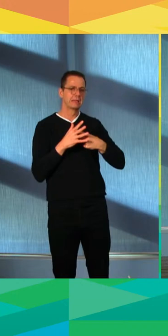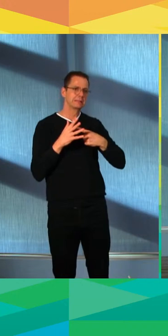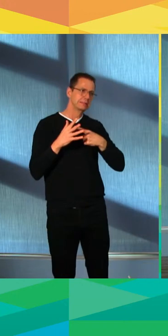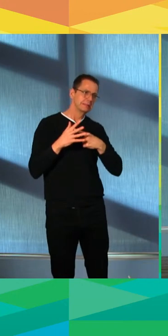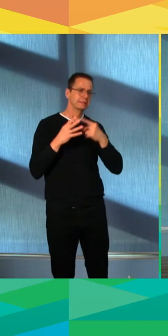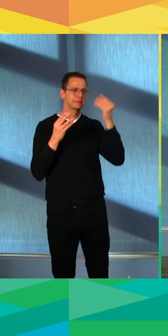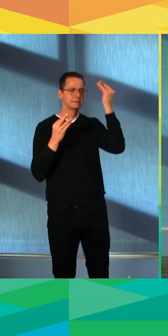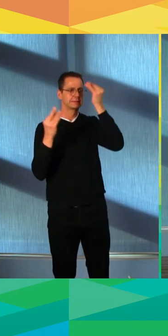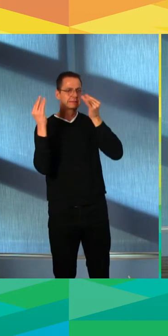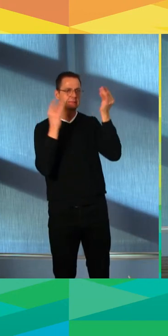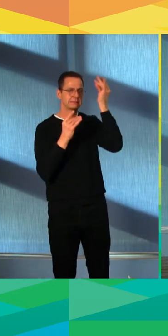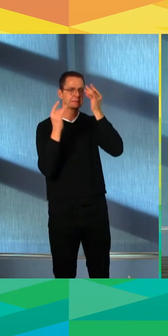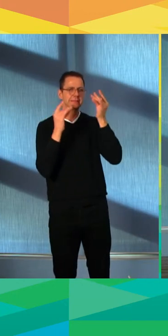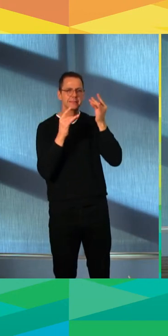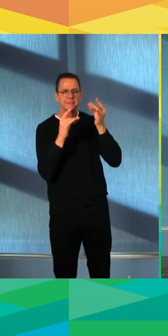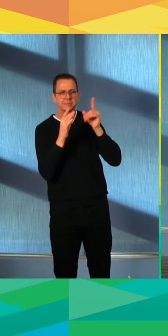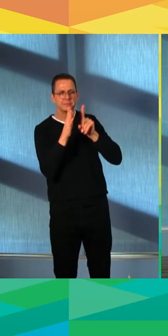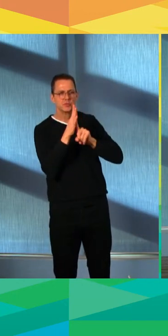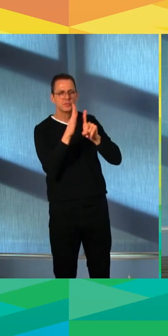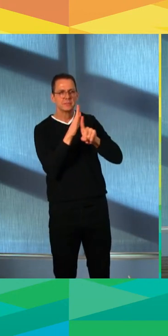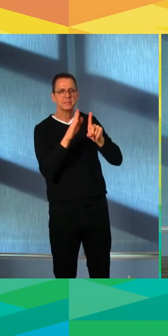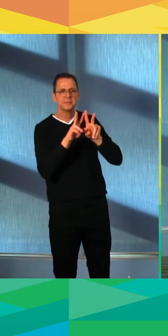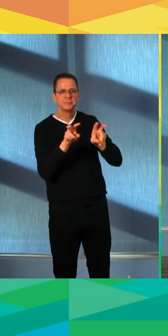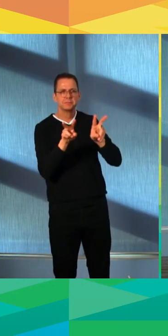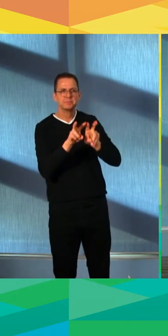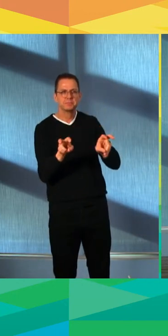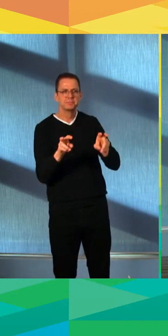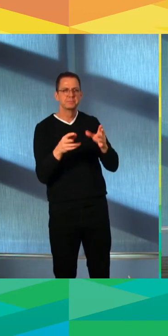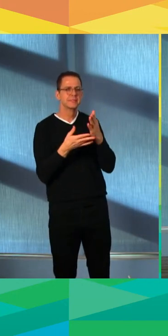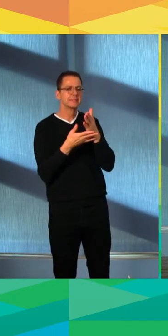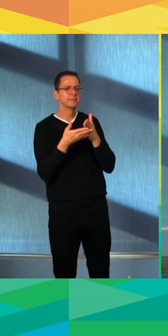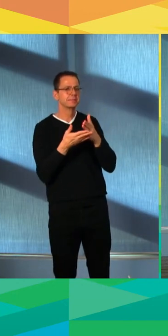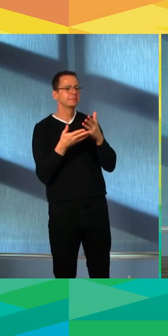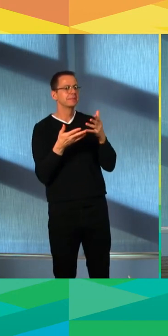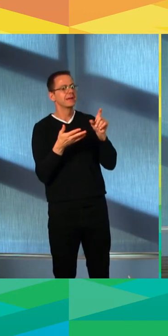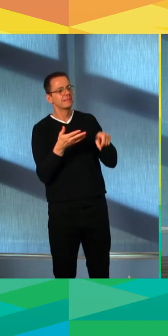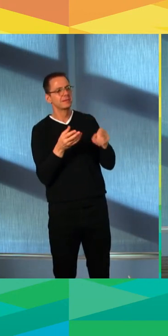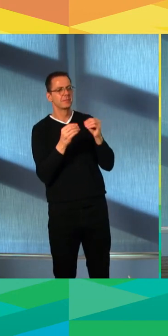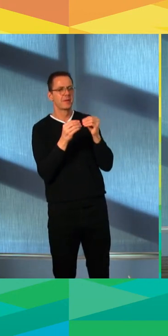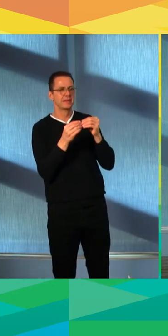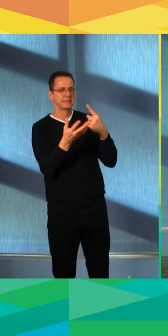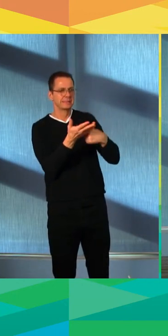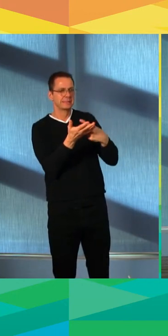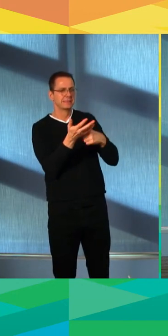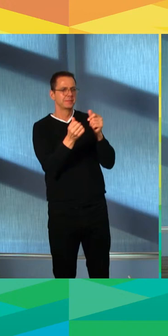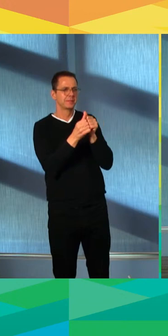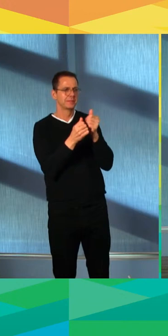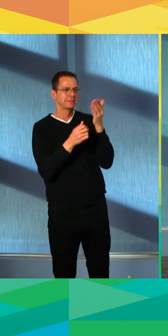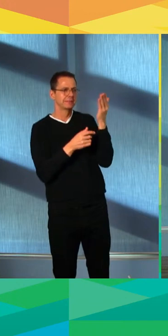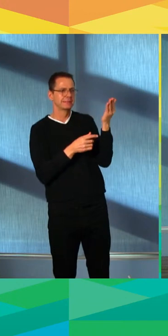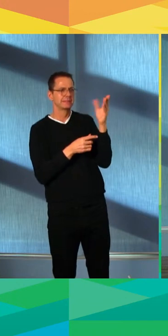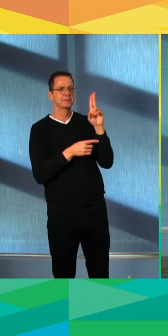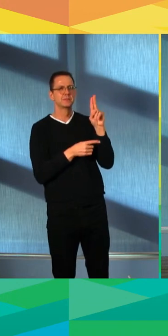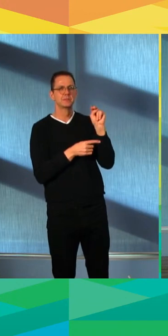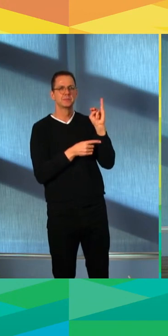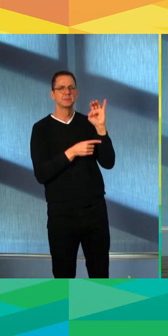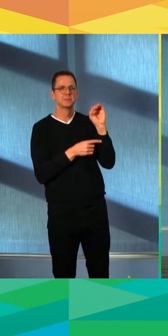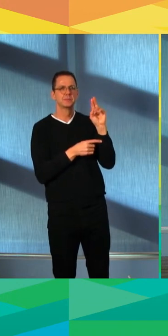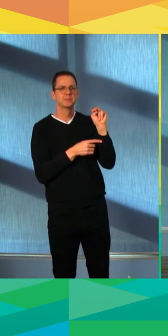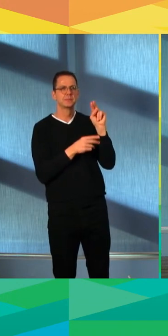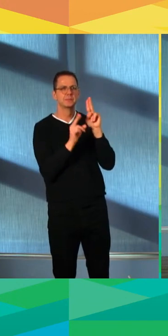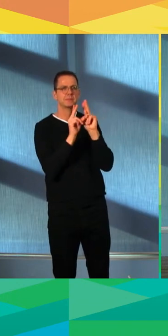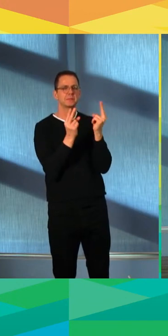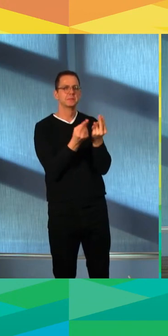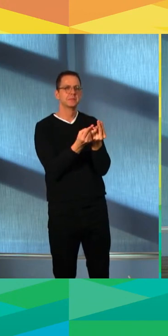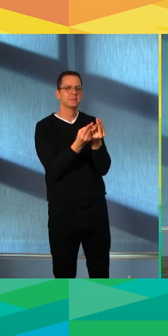bring people back and I want to have a chat with the unions if we do that at all in terms of adding to our temporary laid off. So we just have not made